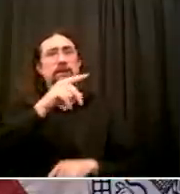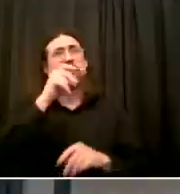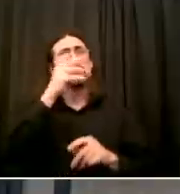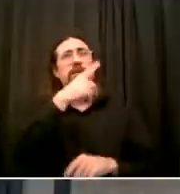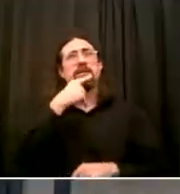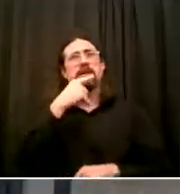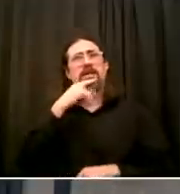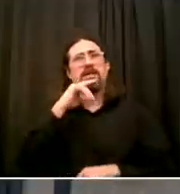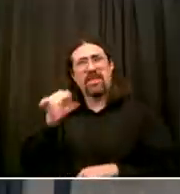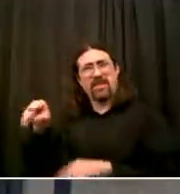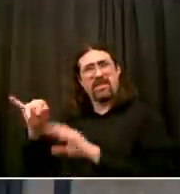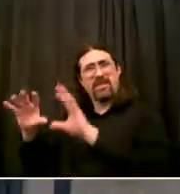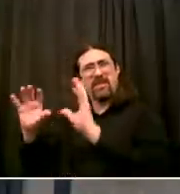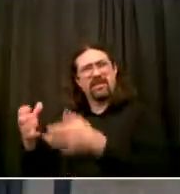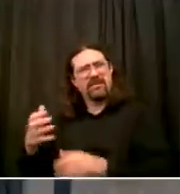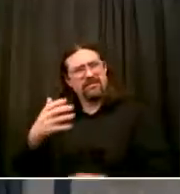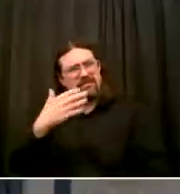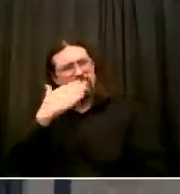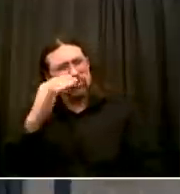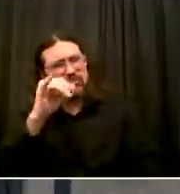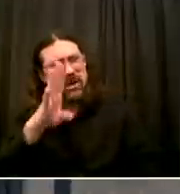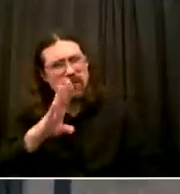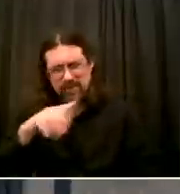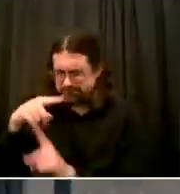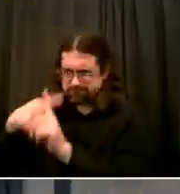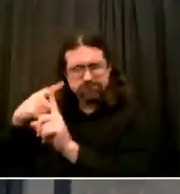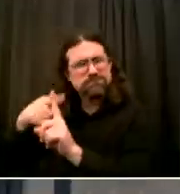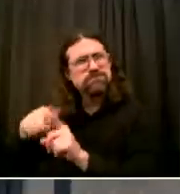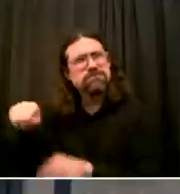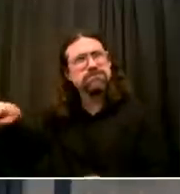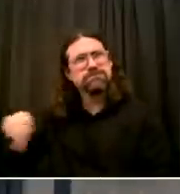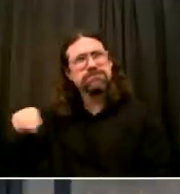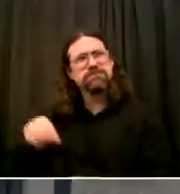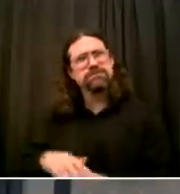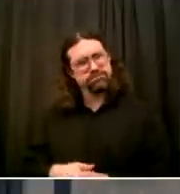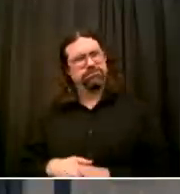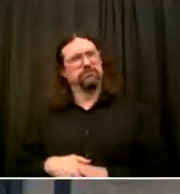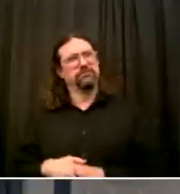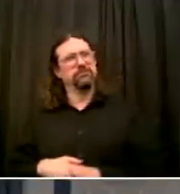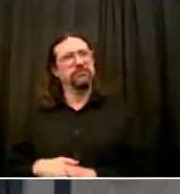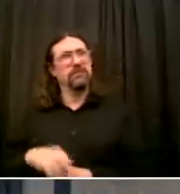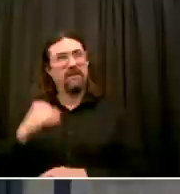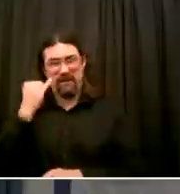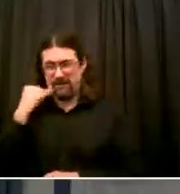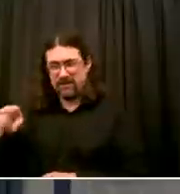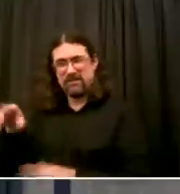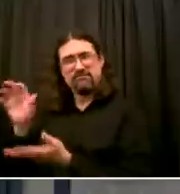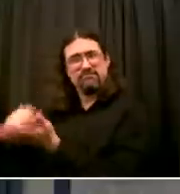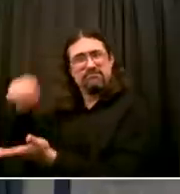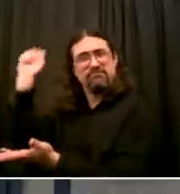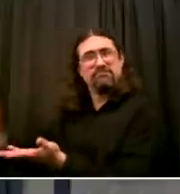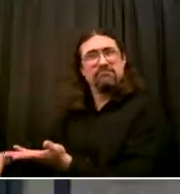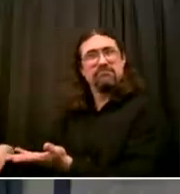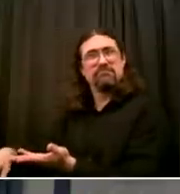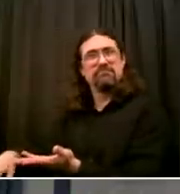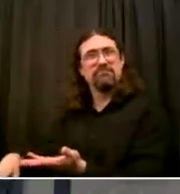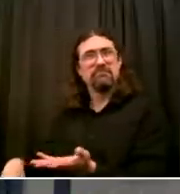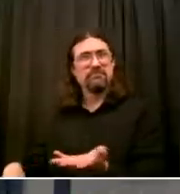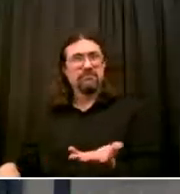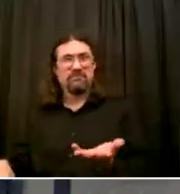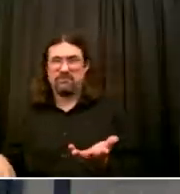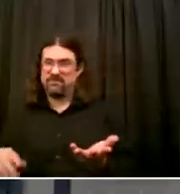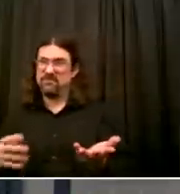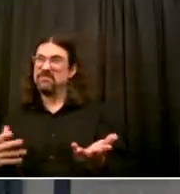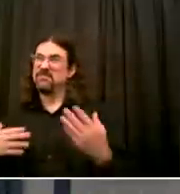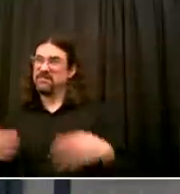cause Well, not that they would cause, but the loss of them could result in a lot more violence happening outside A lot more